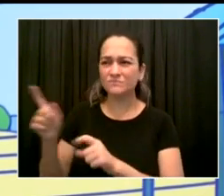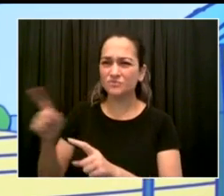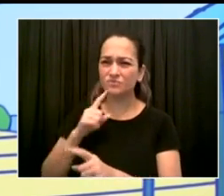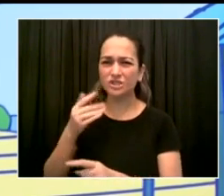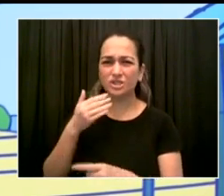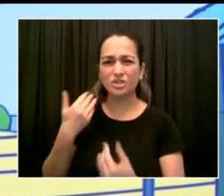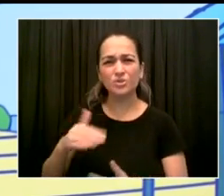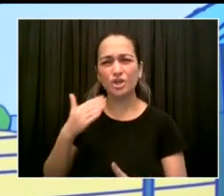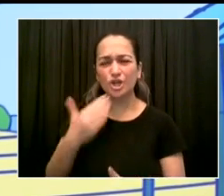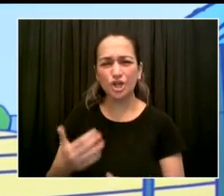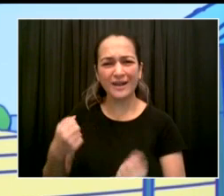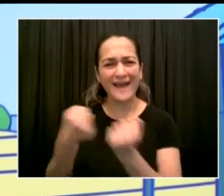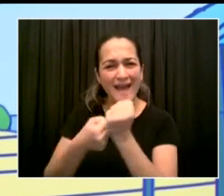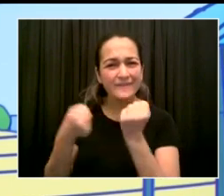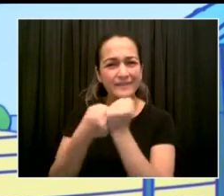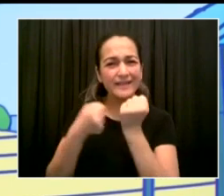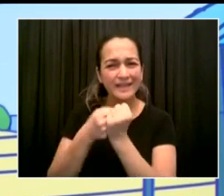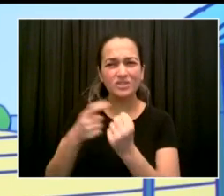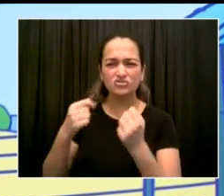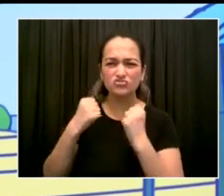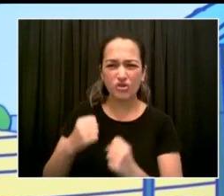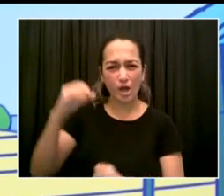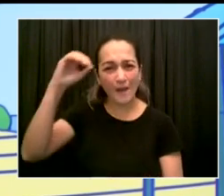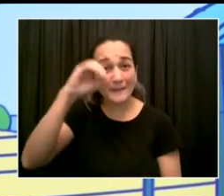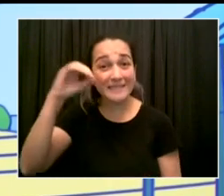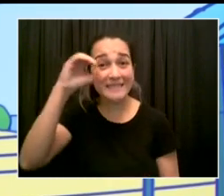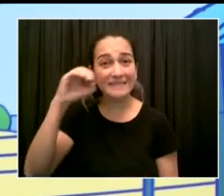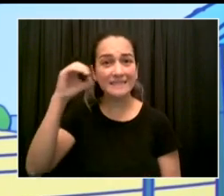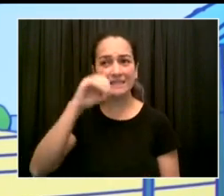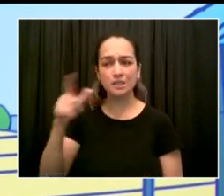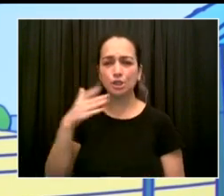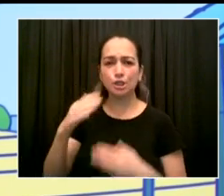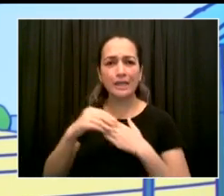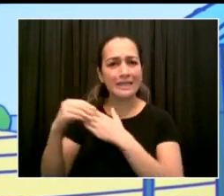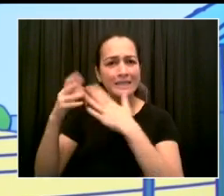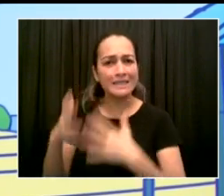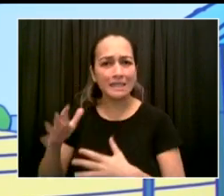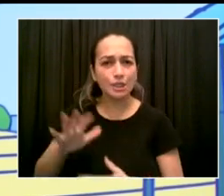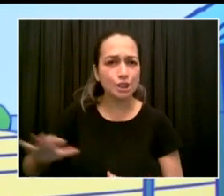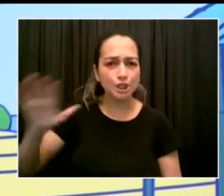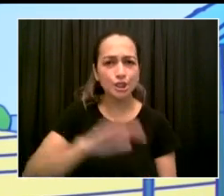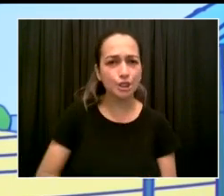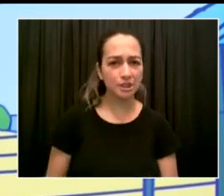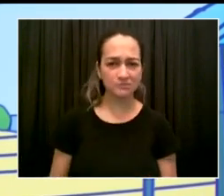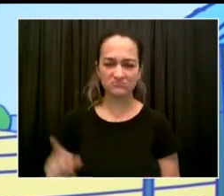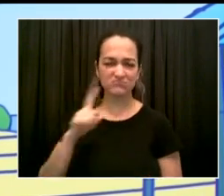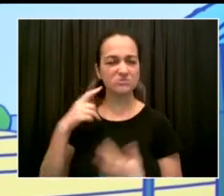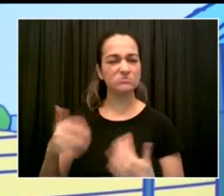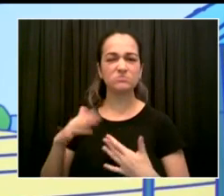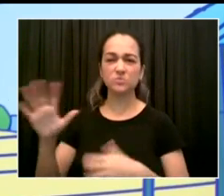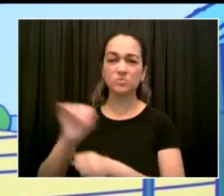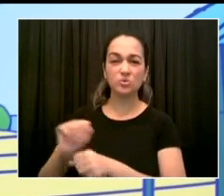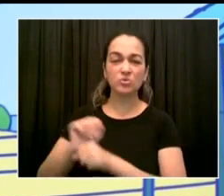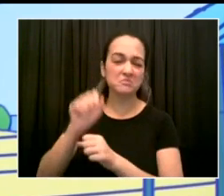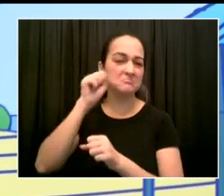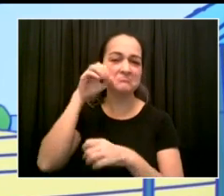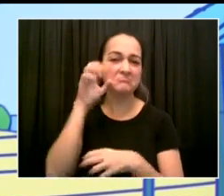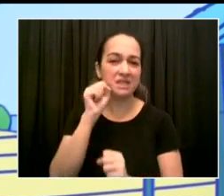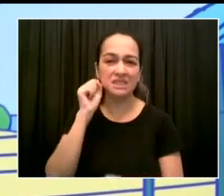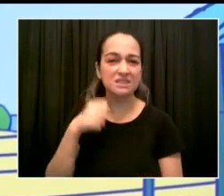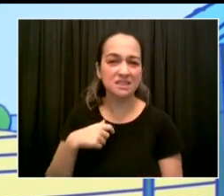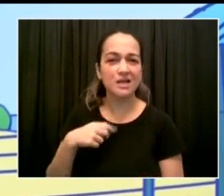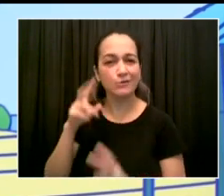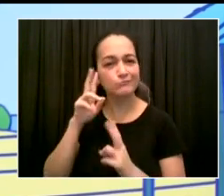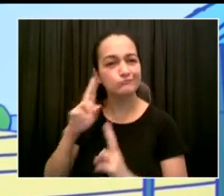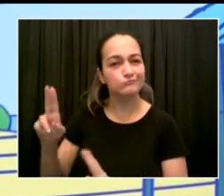one of the great leaders who has brought calm and peace in times of trouble. He has been someone I consider personally a friend as well.